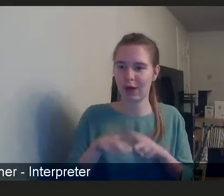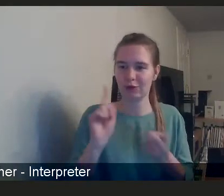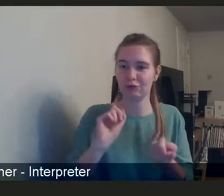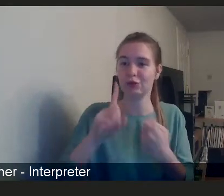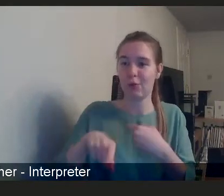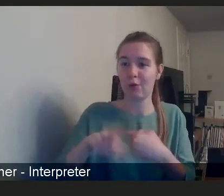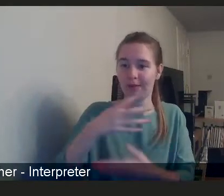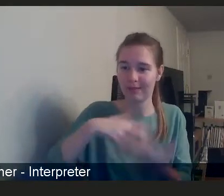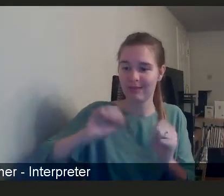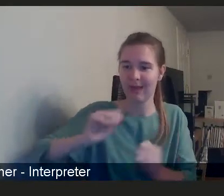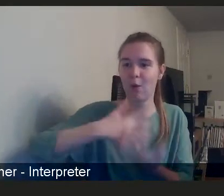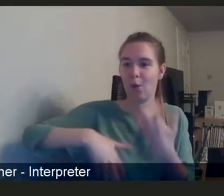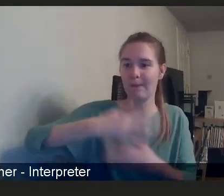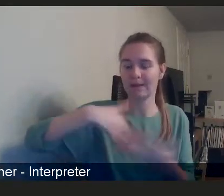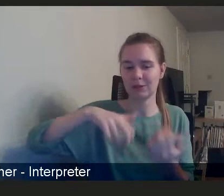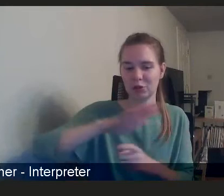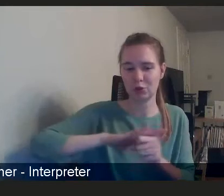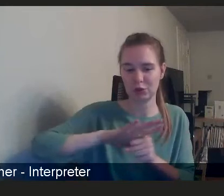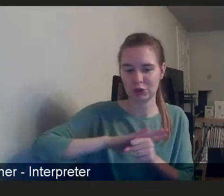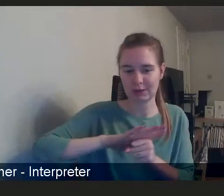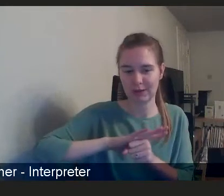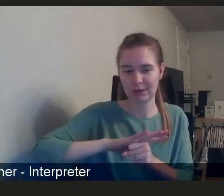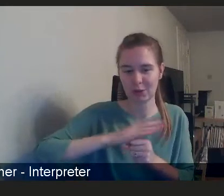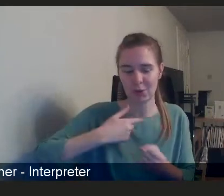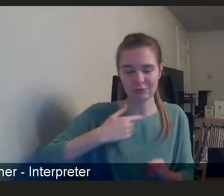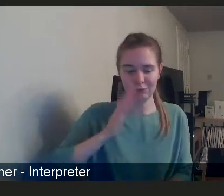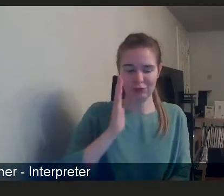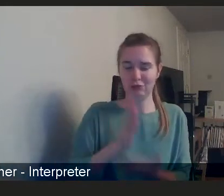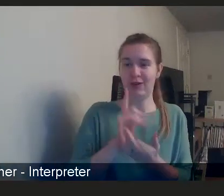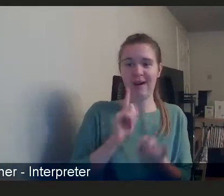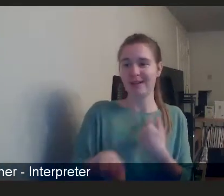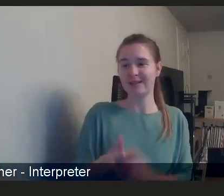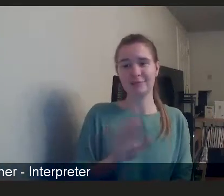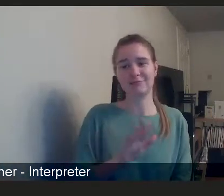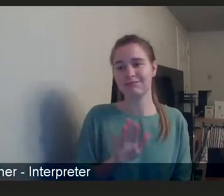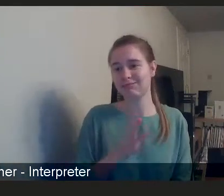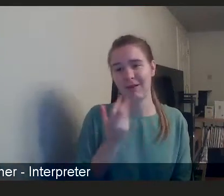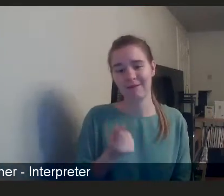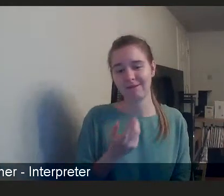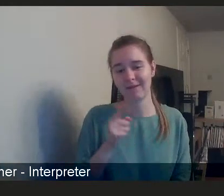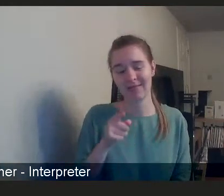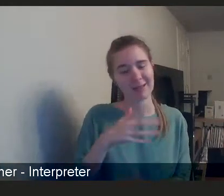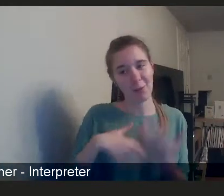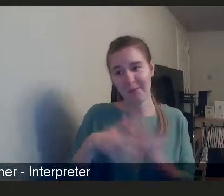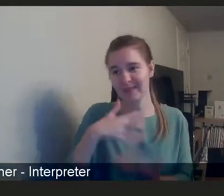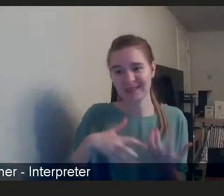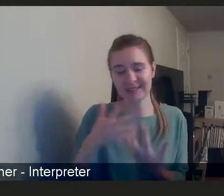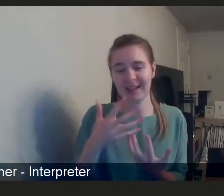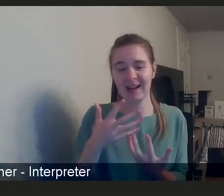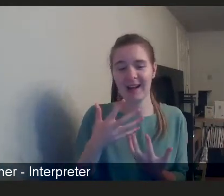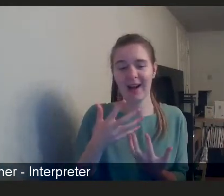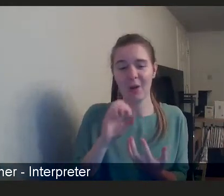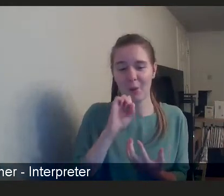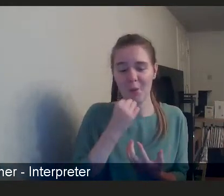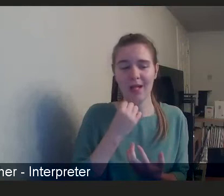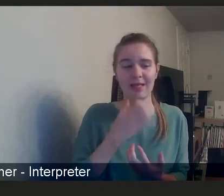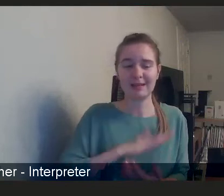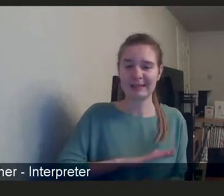complexity. So I haven't really got a straightforward answer for that other than it is complex and it will require